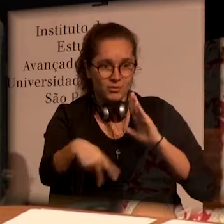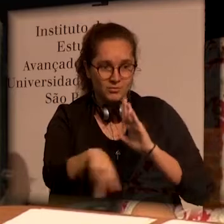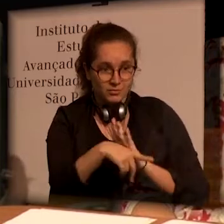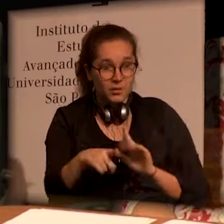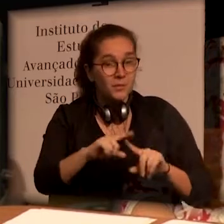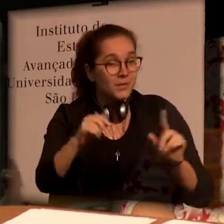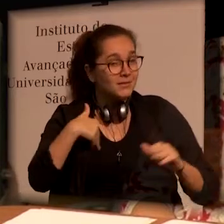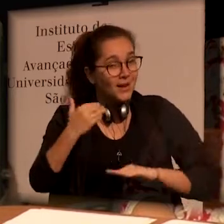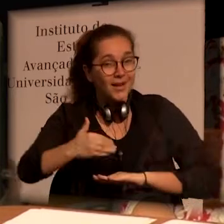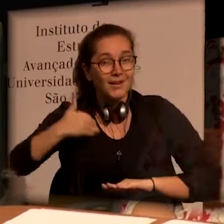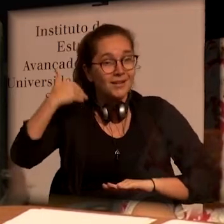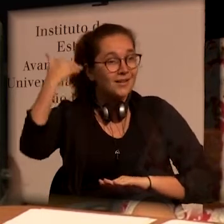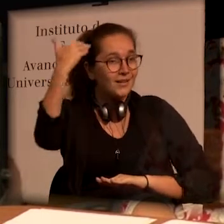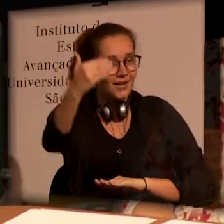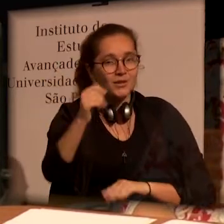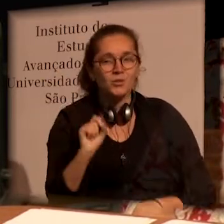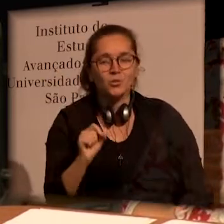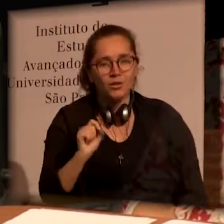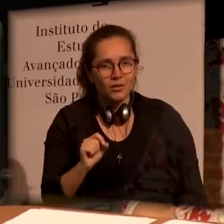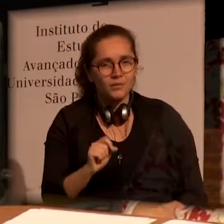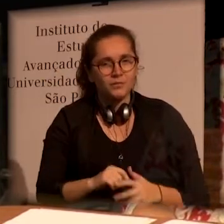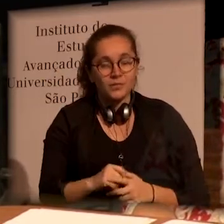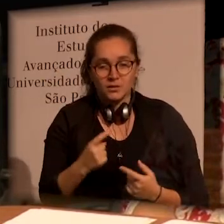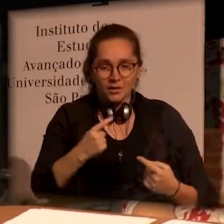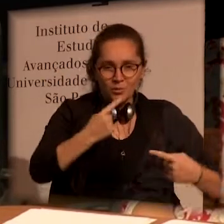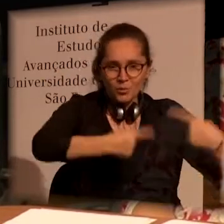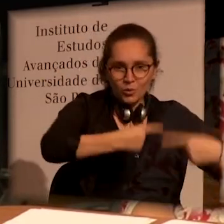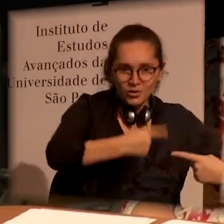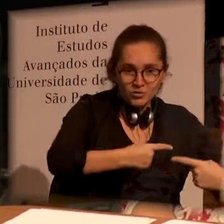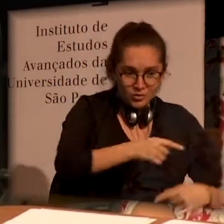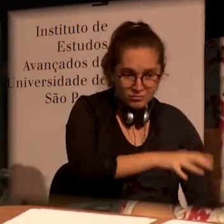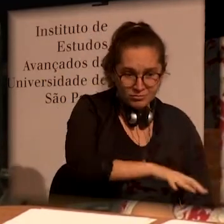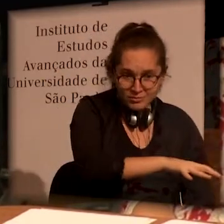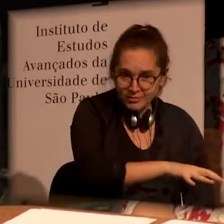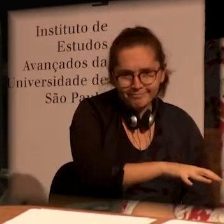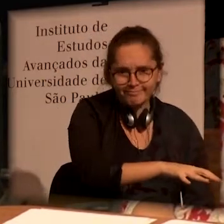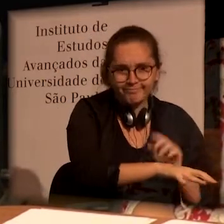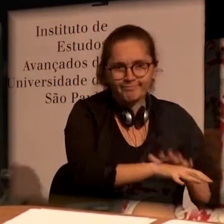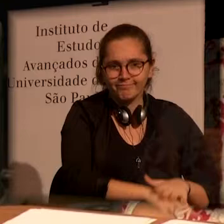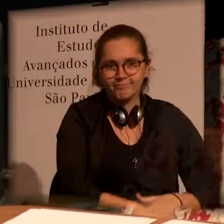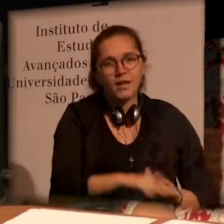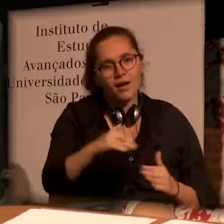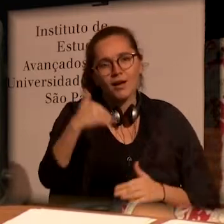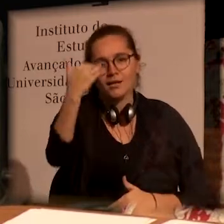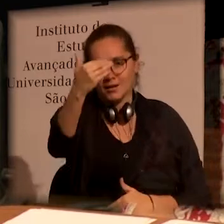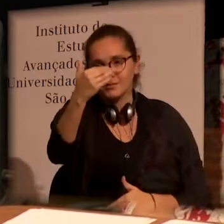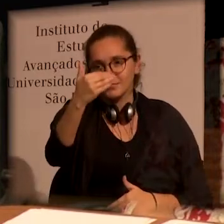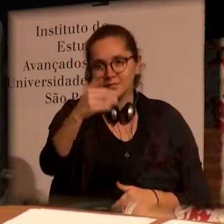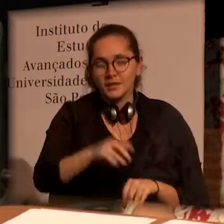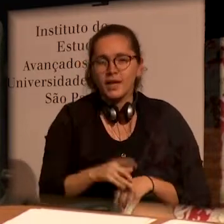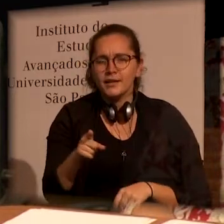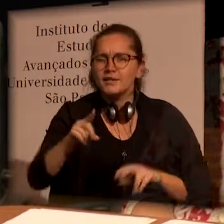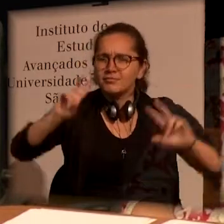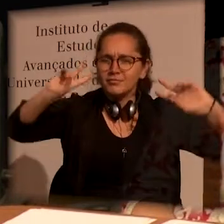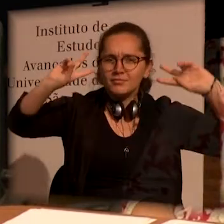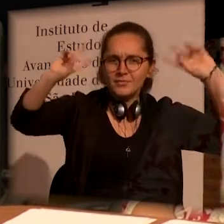This goes beyond, much beyond, than a sectoral policy. And